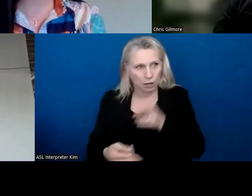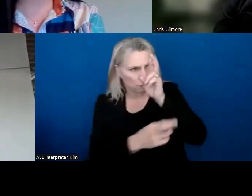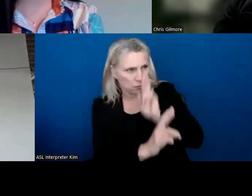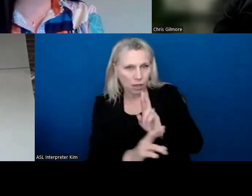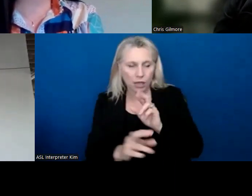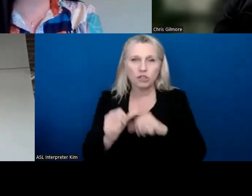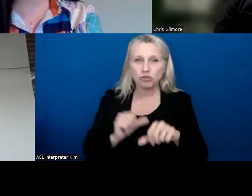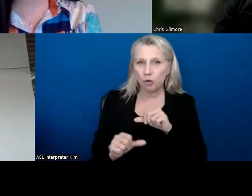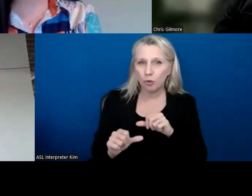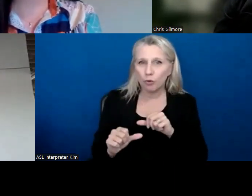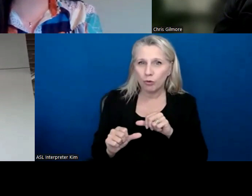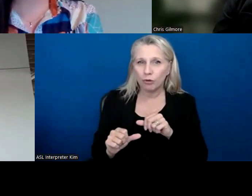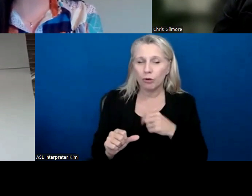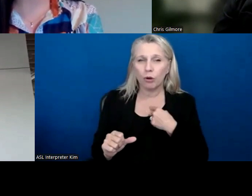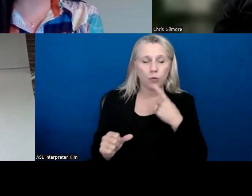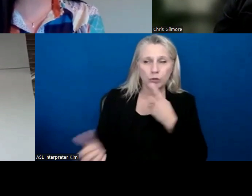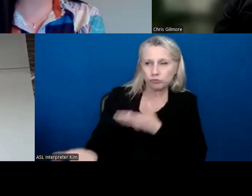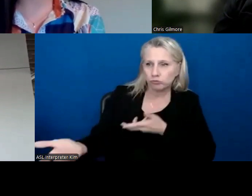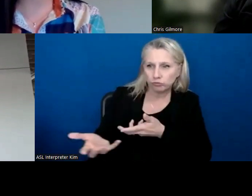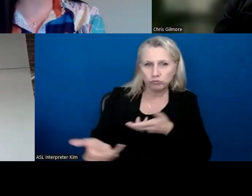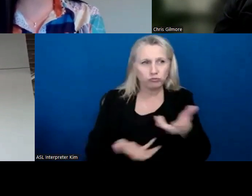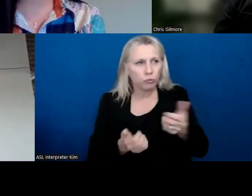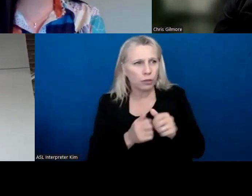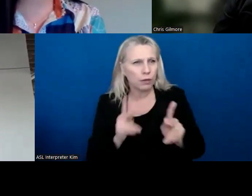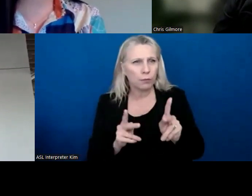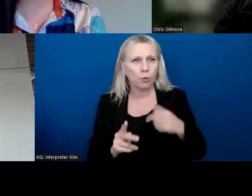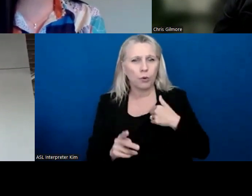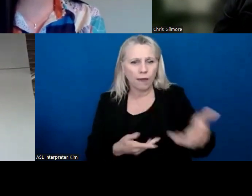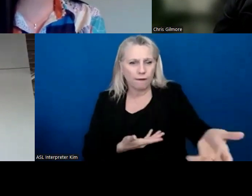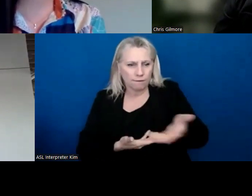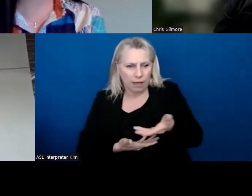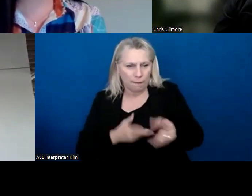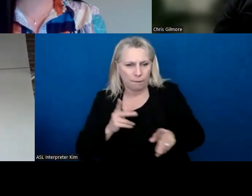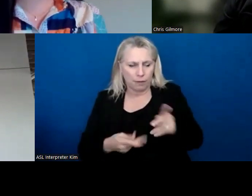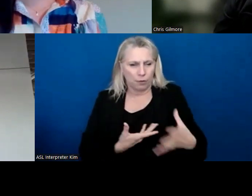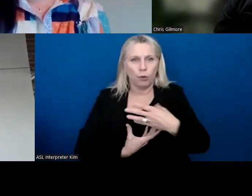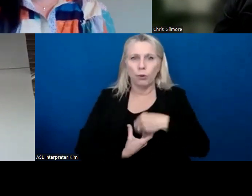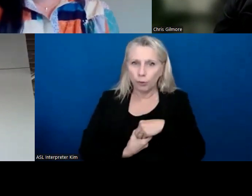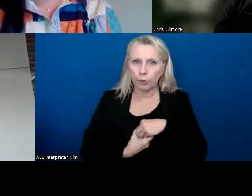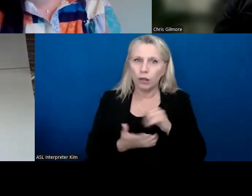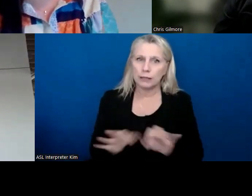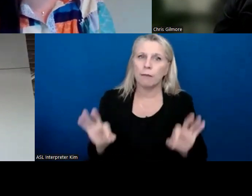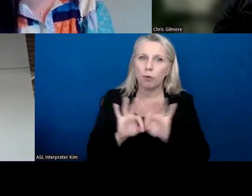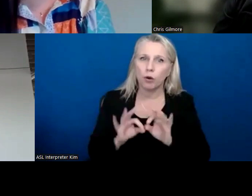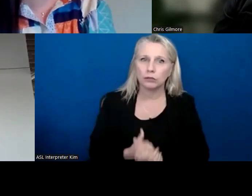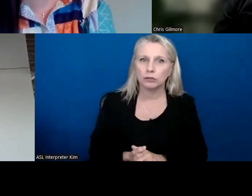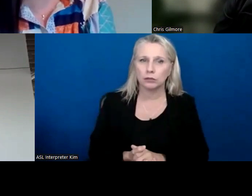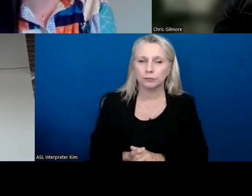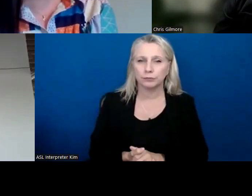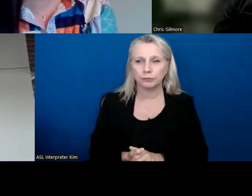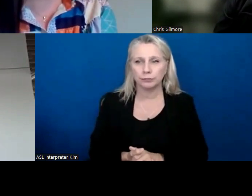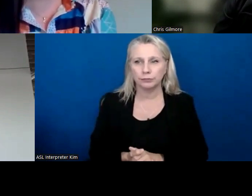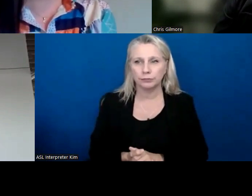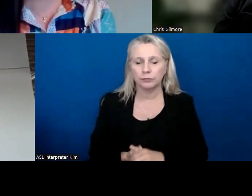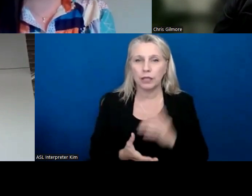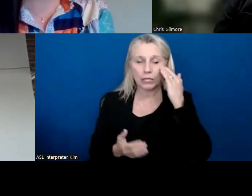other people and, um, how we invite them in, that's, um, really important. Um, I know